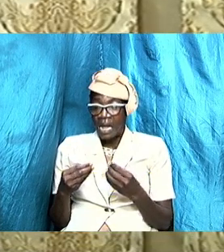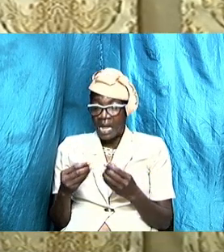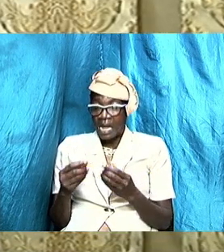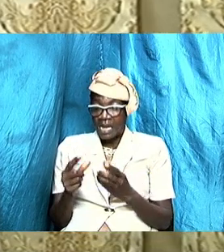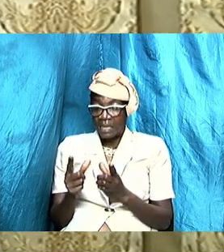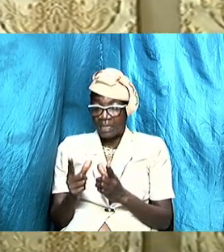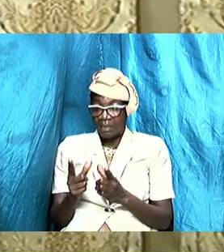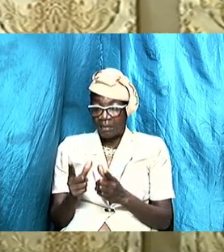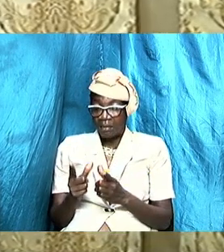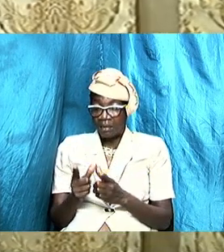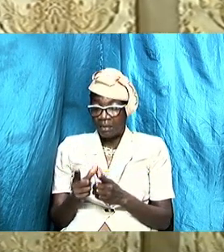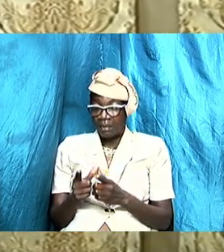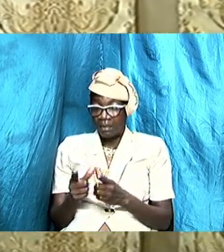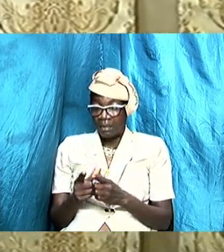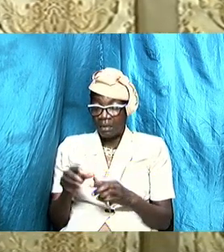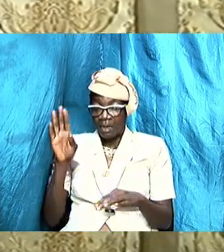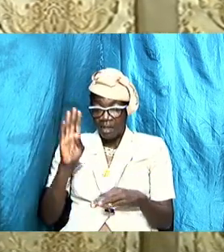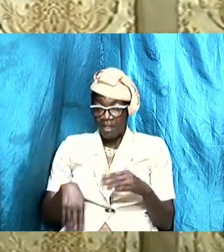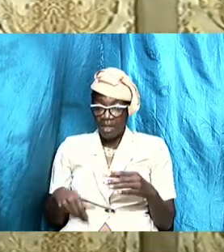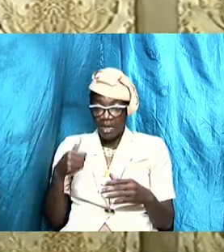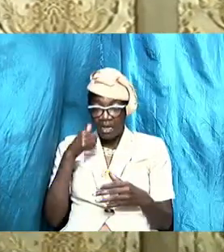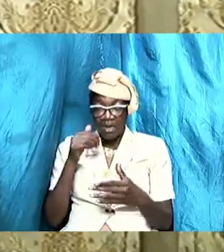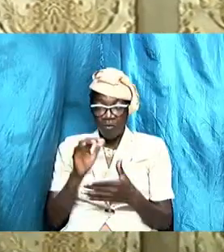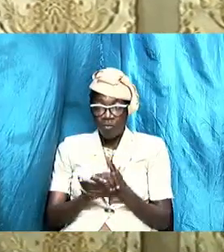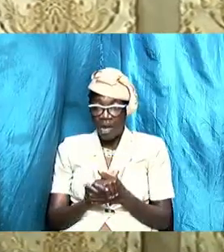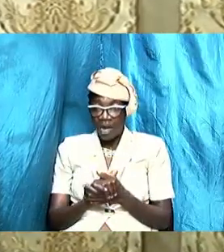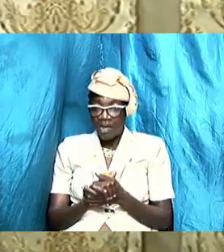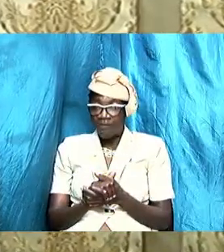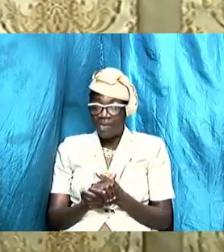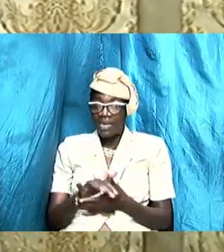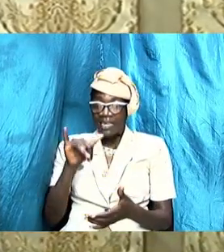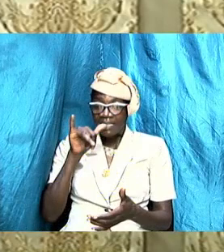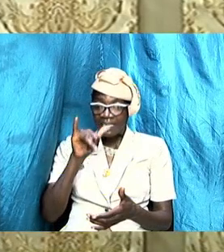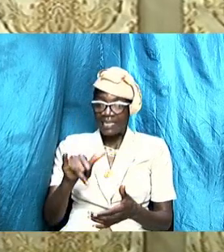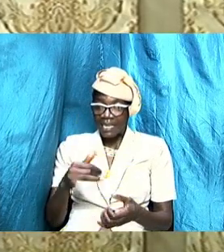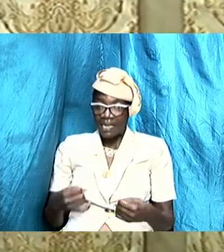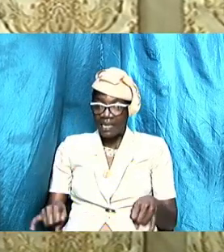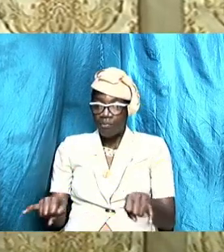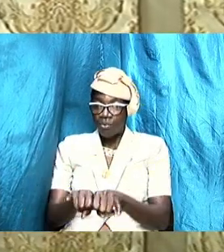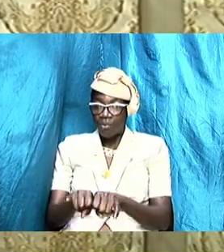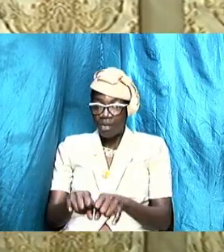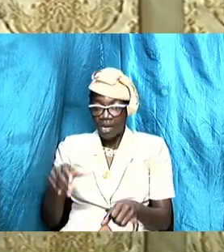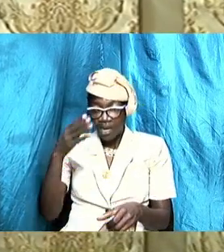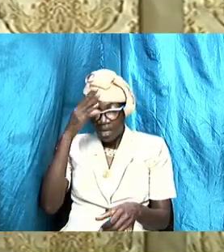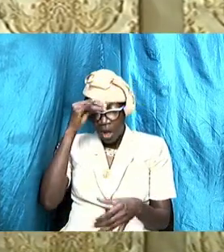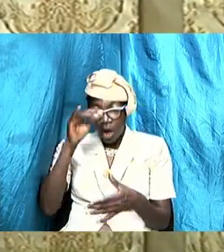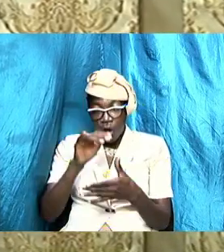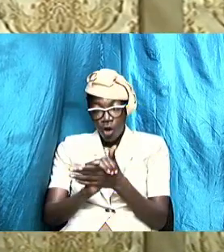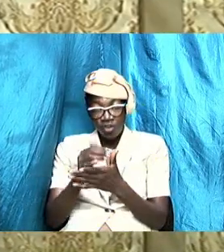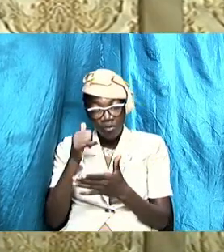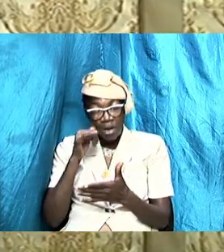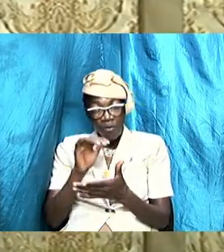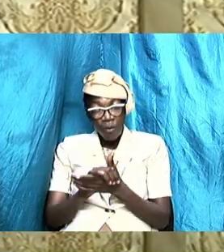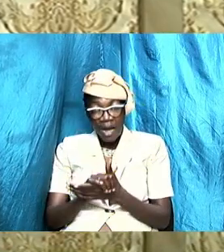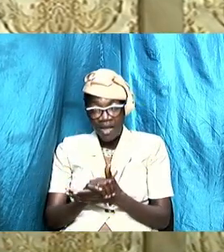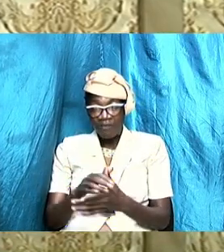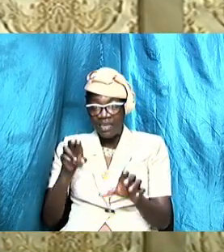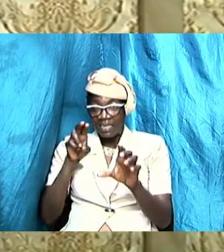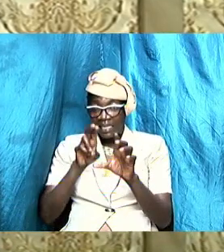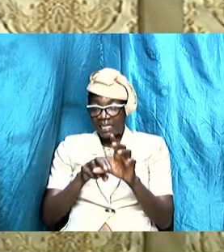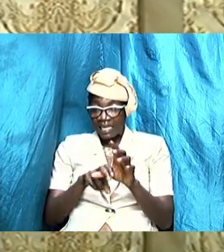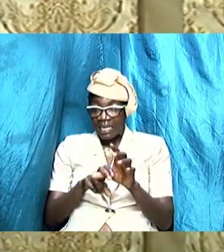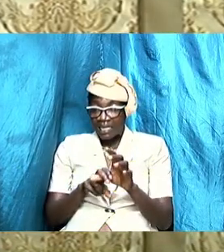still important husbands and wives to sit together and to look at what we